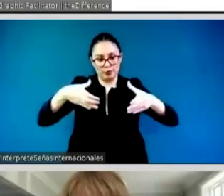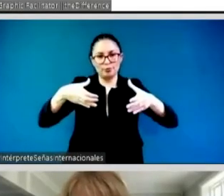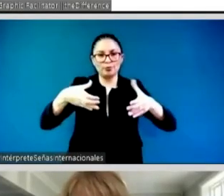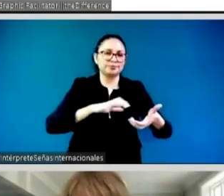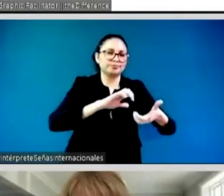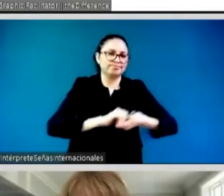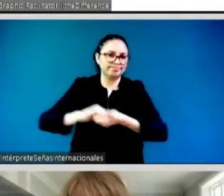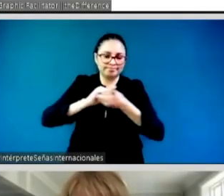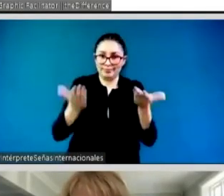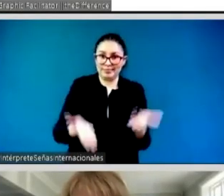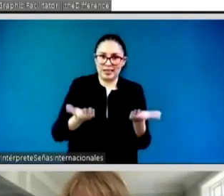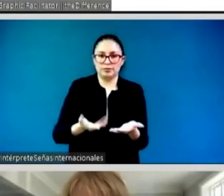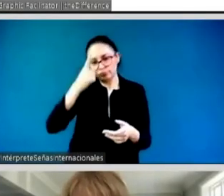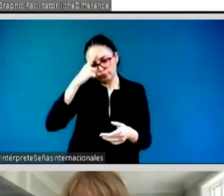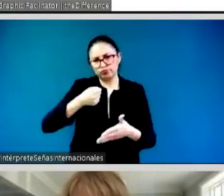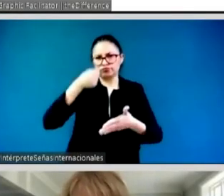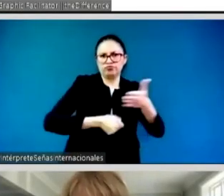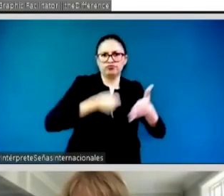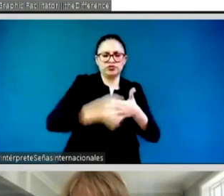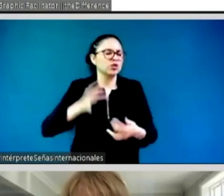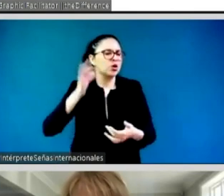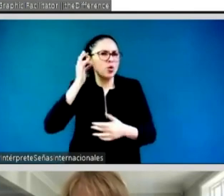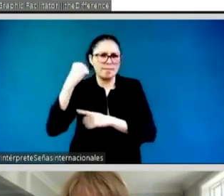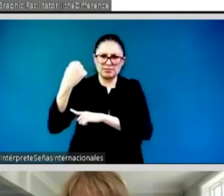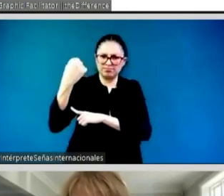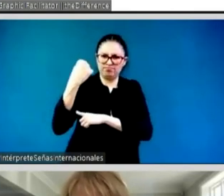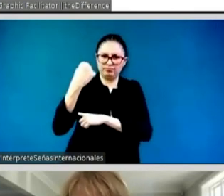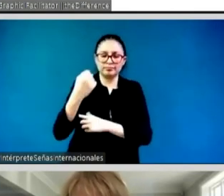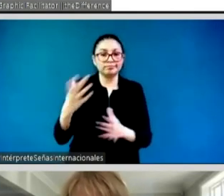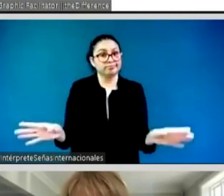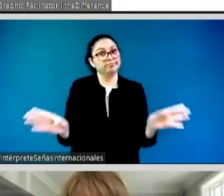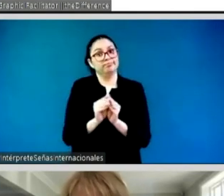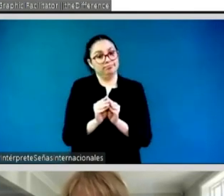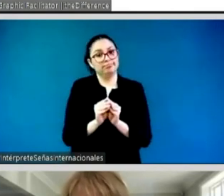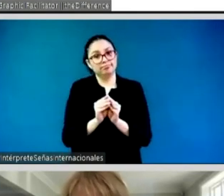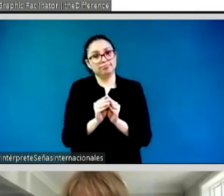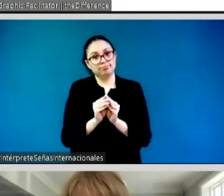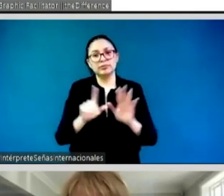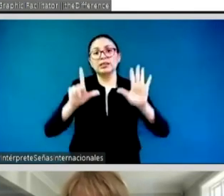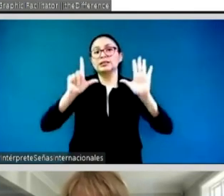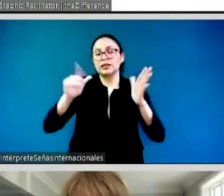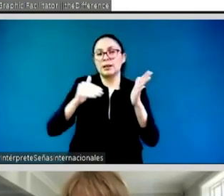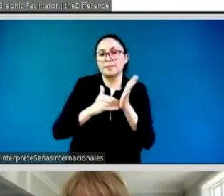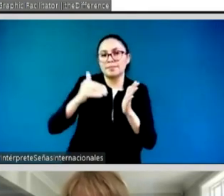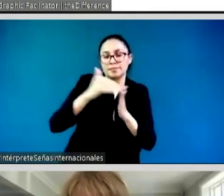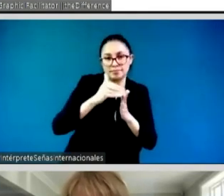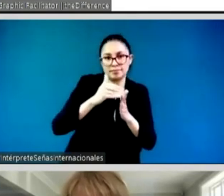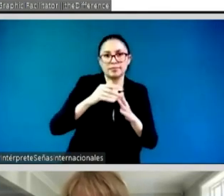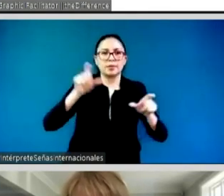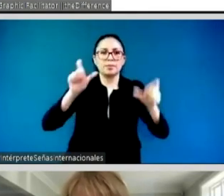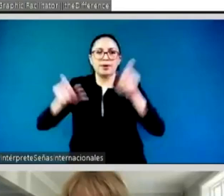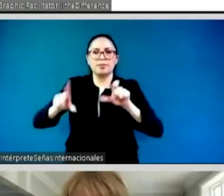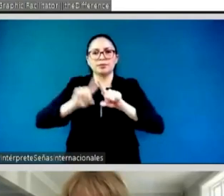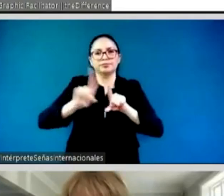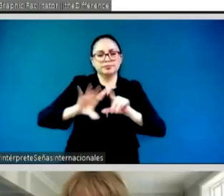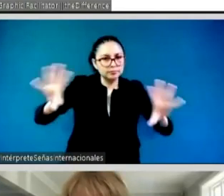7,000 members in 180 countries. As a movement support organization, we are really excited to be